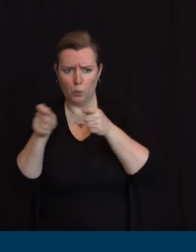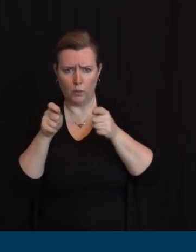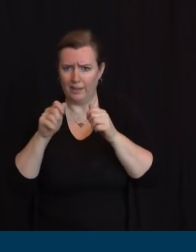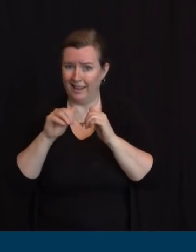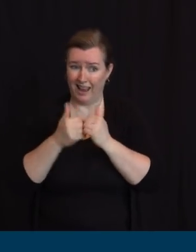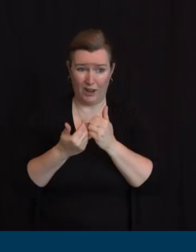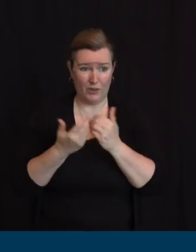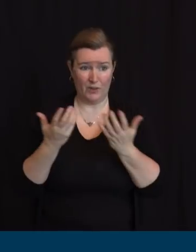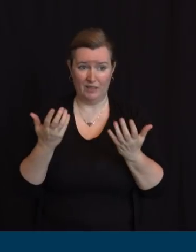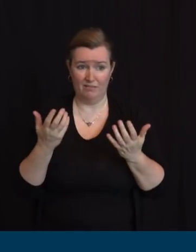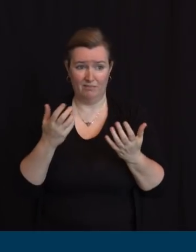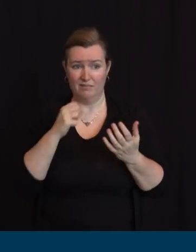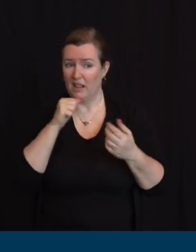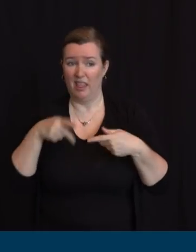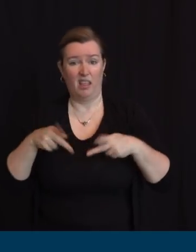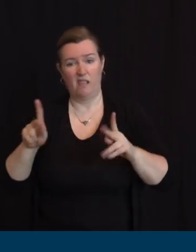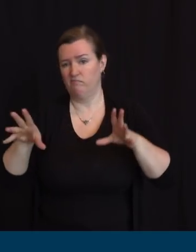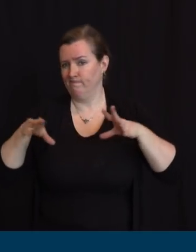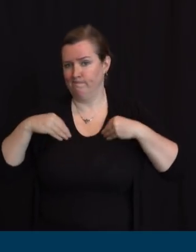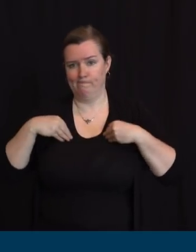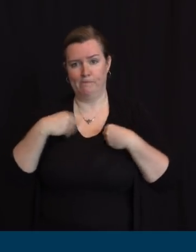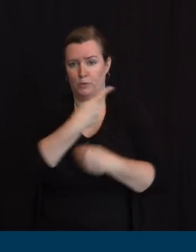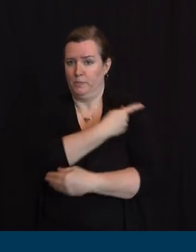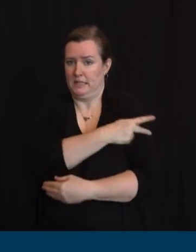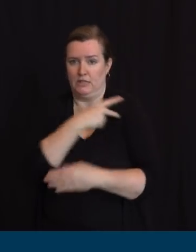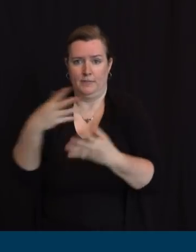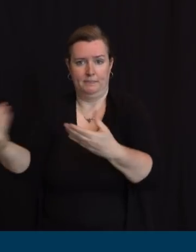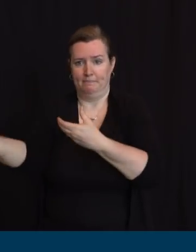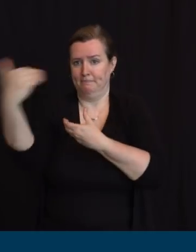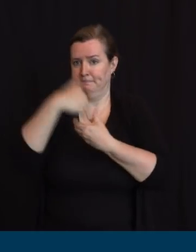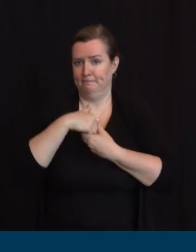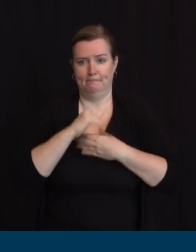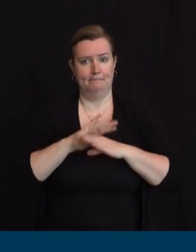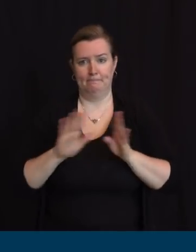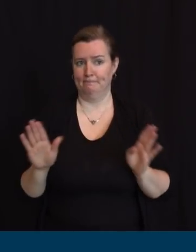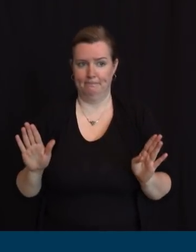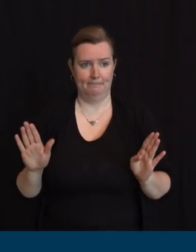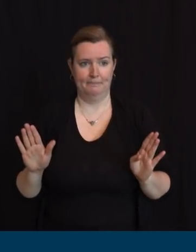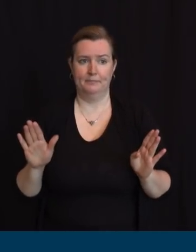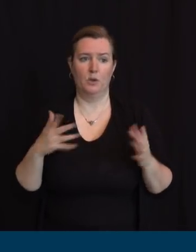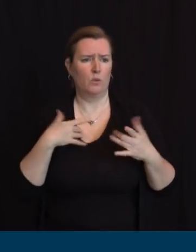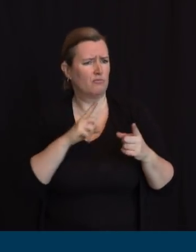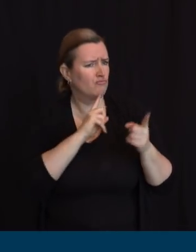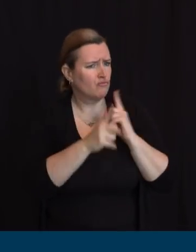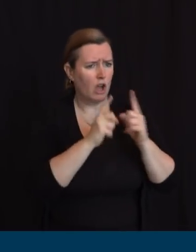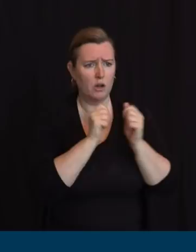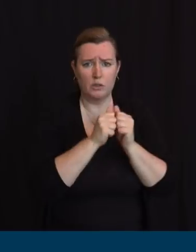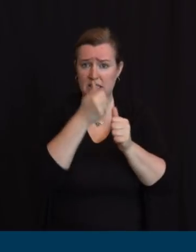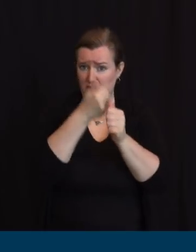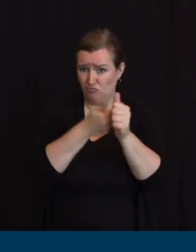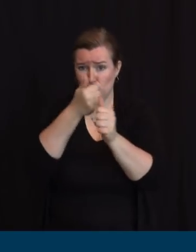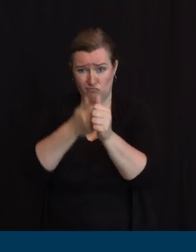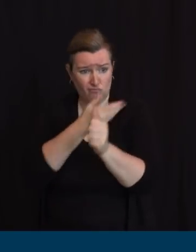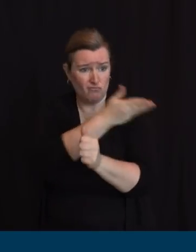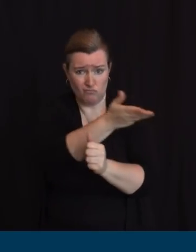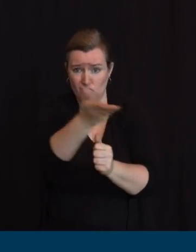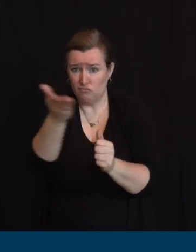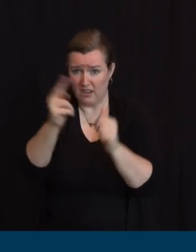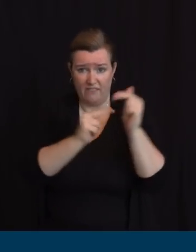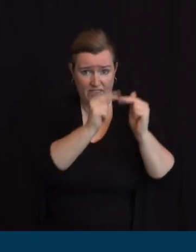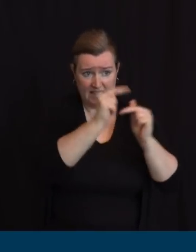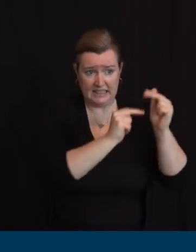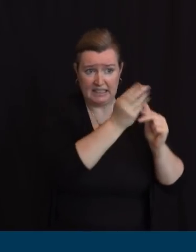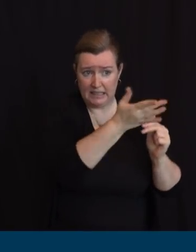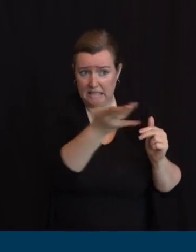their ability to cohort patients on a separate wing or floor or their ability to place residents in private rooms with private